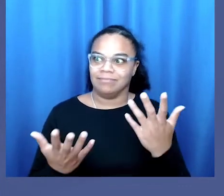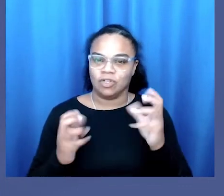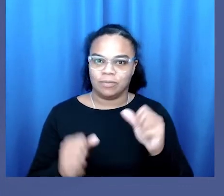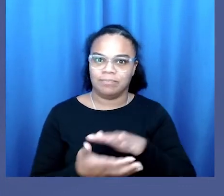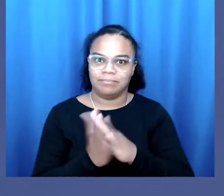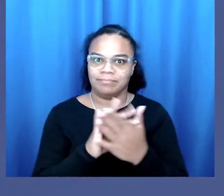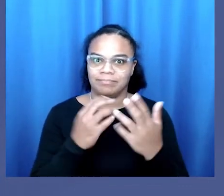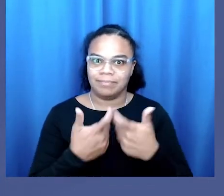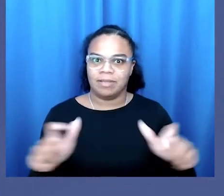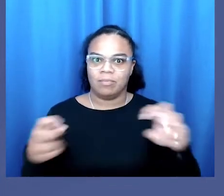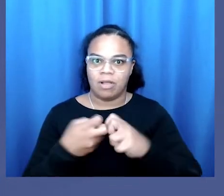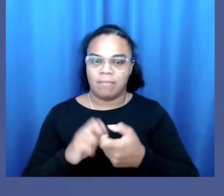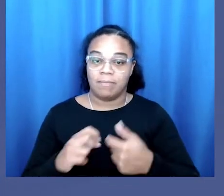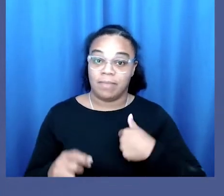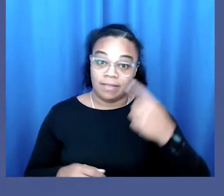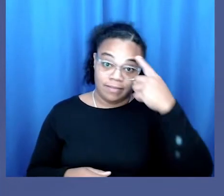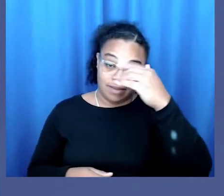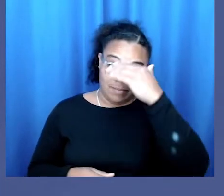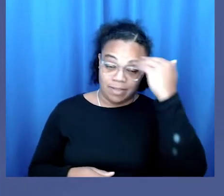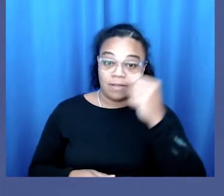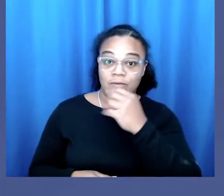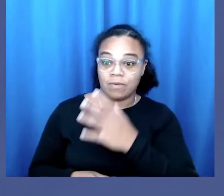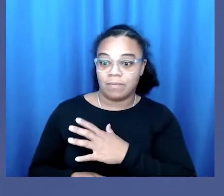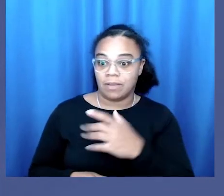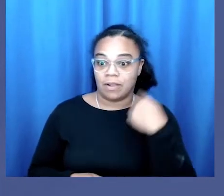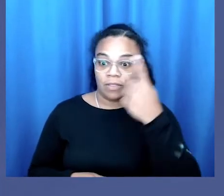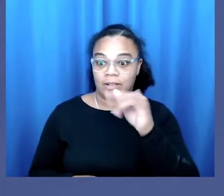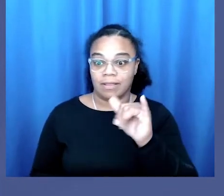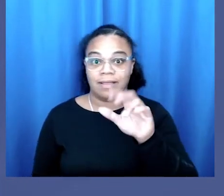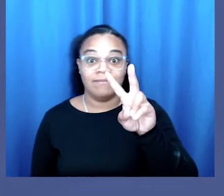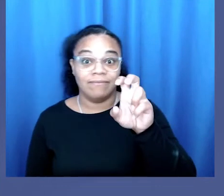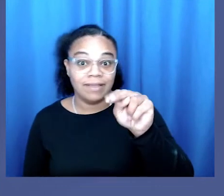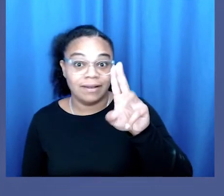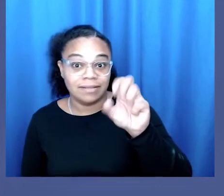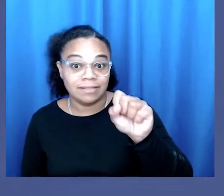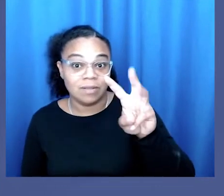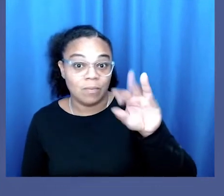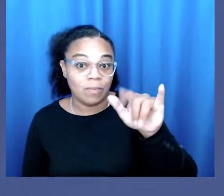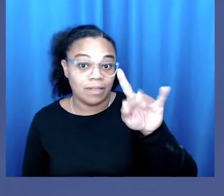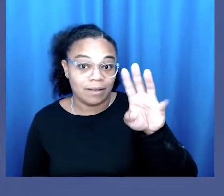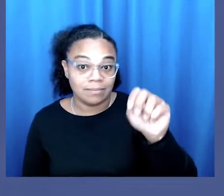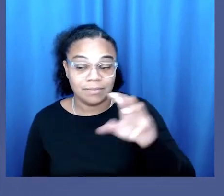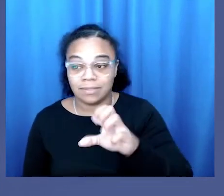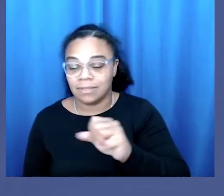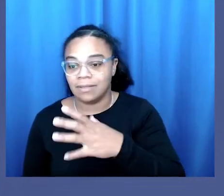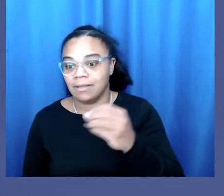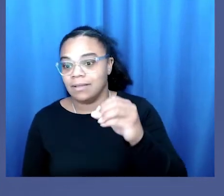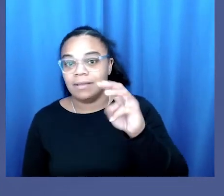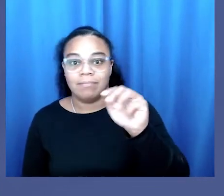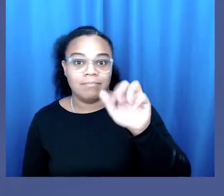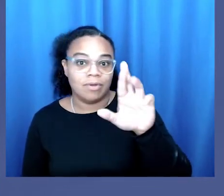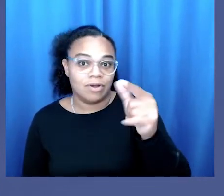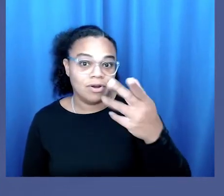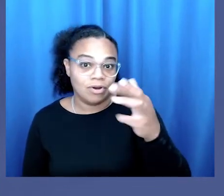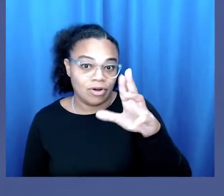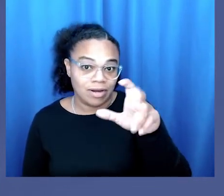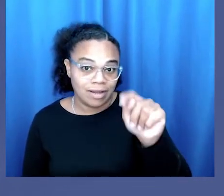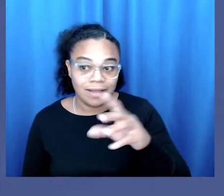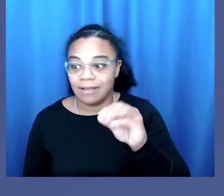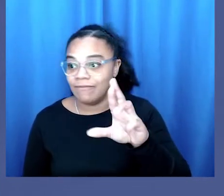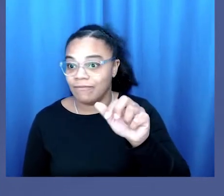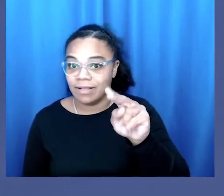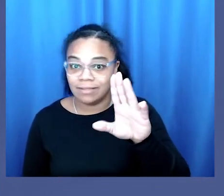slope? I think of black women who look like Castor Semenya, Venus Williams, Aminatu Saini, Margaret